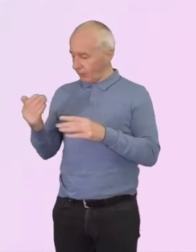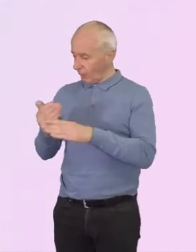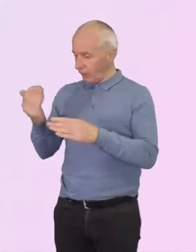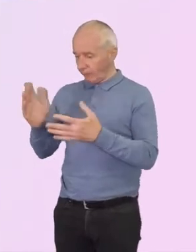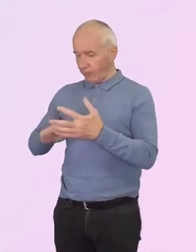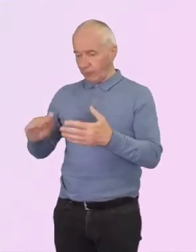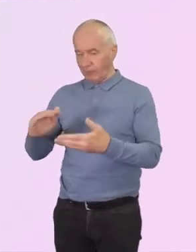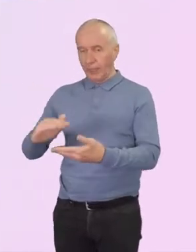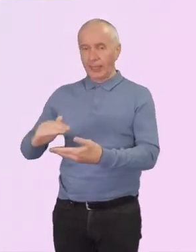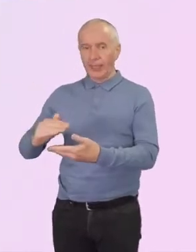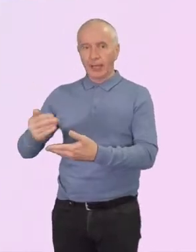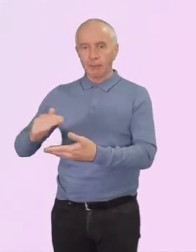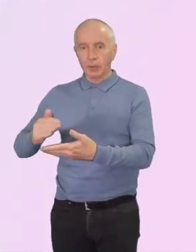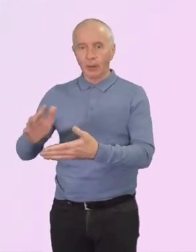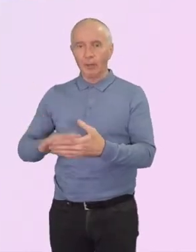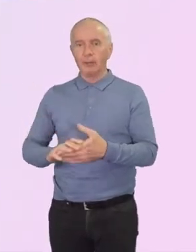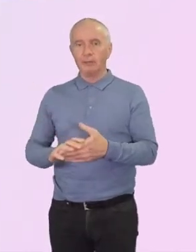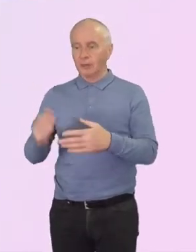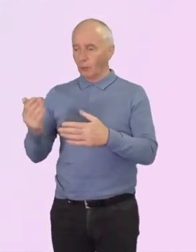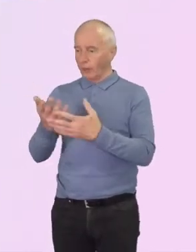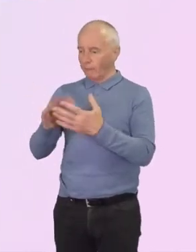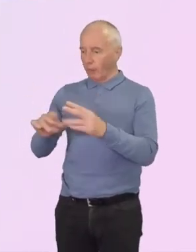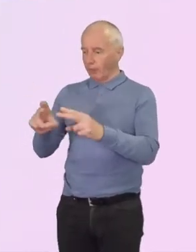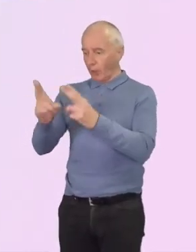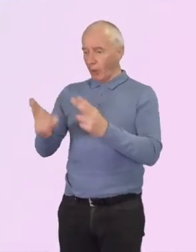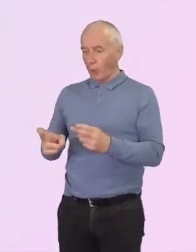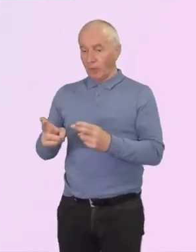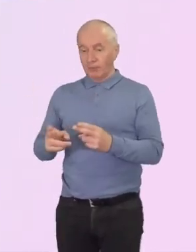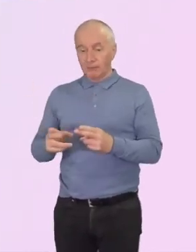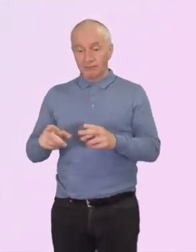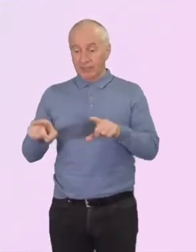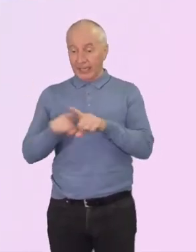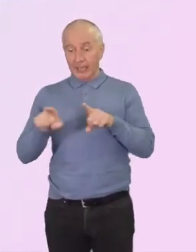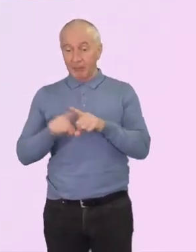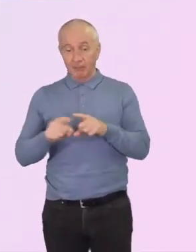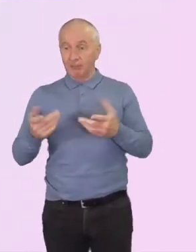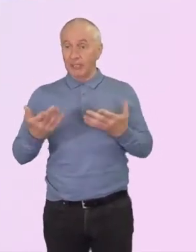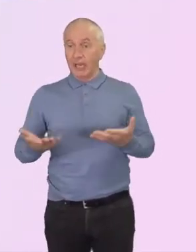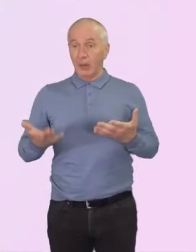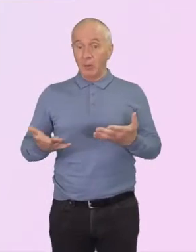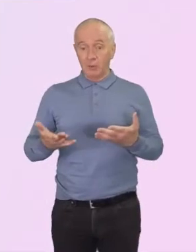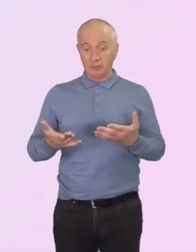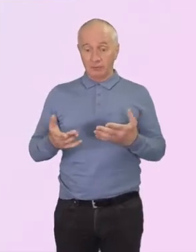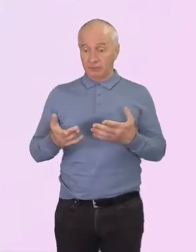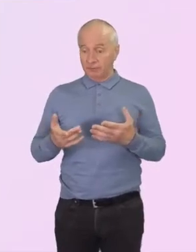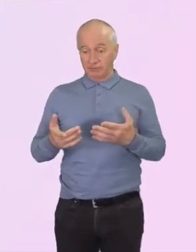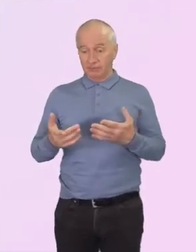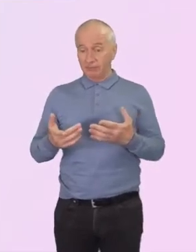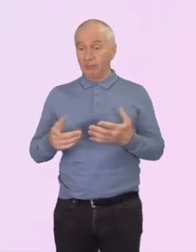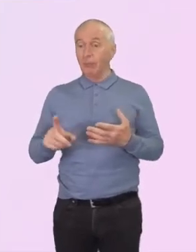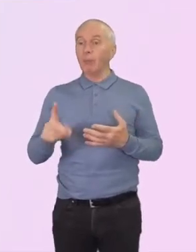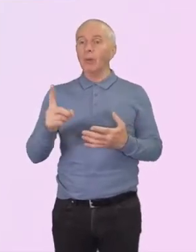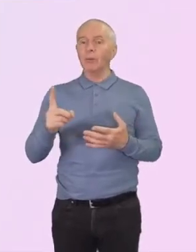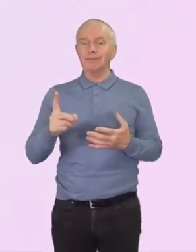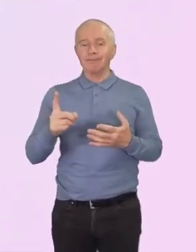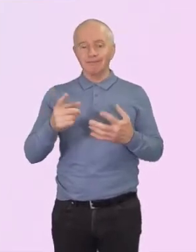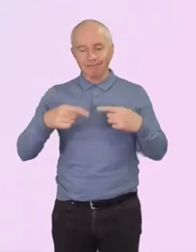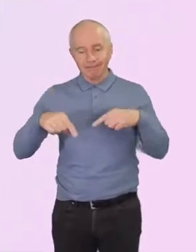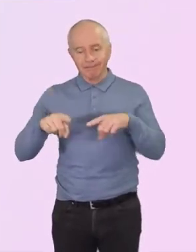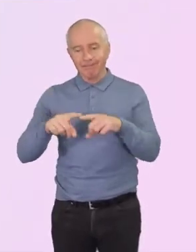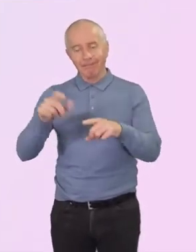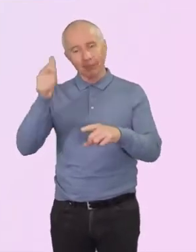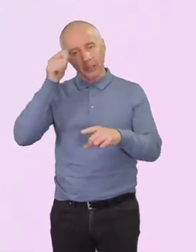from home probably looks a lot like what we're doing right now. But we know that many people in the UK